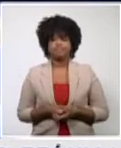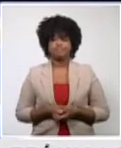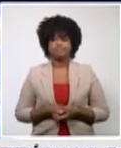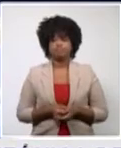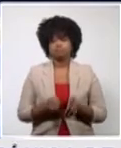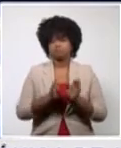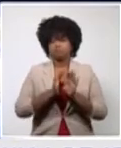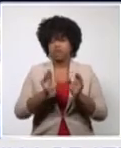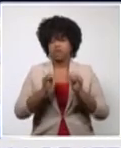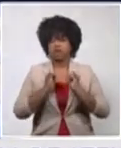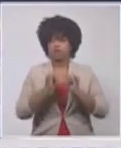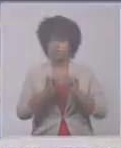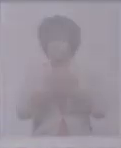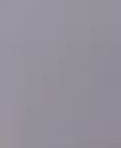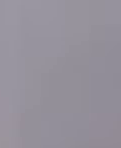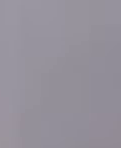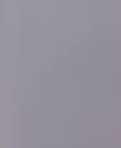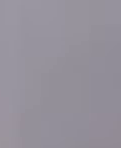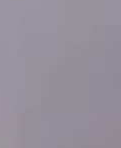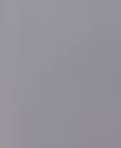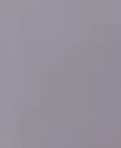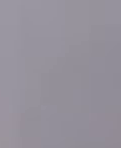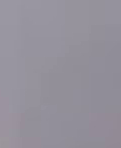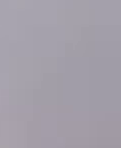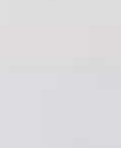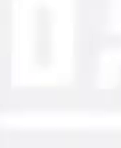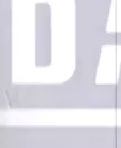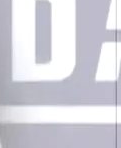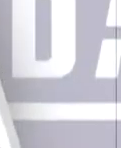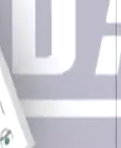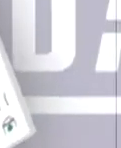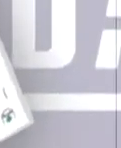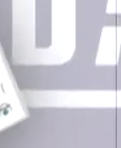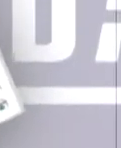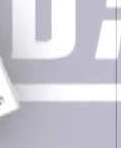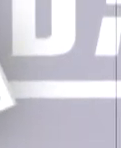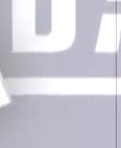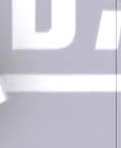the briefing today. . . . . . . . .